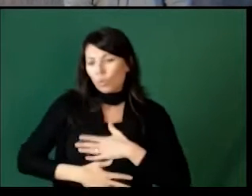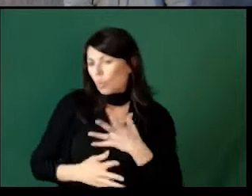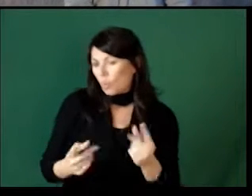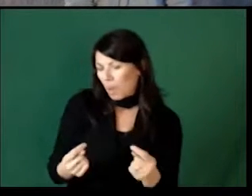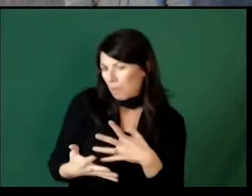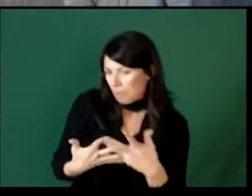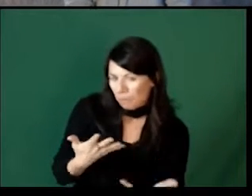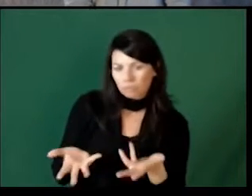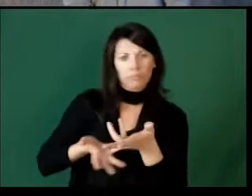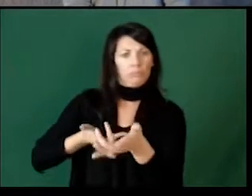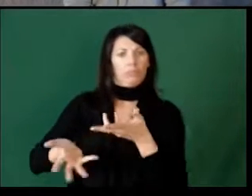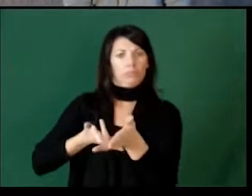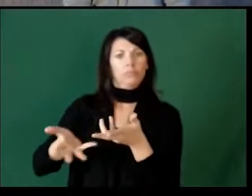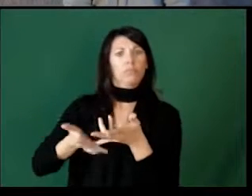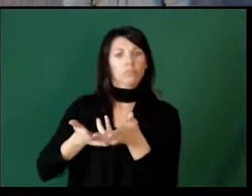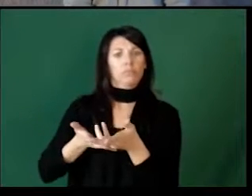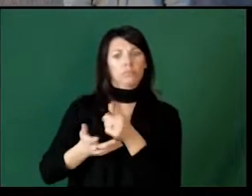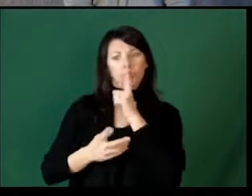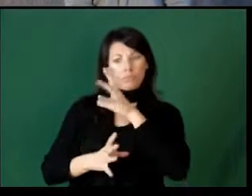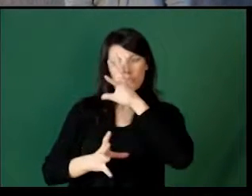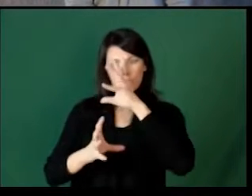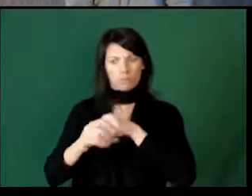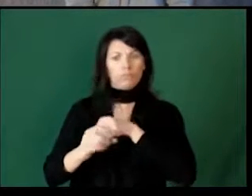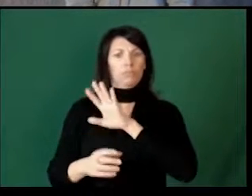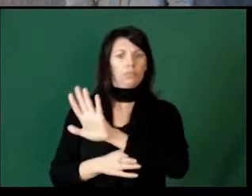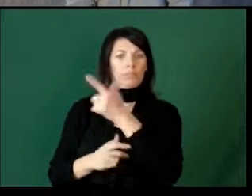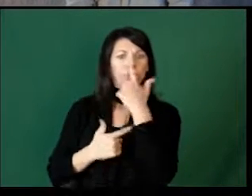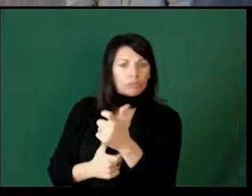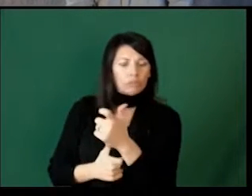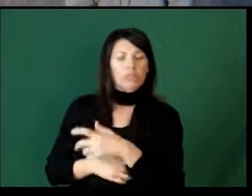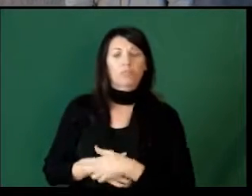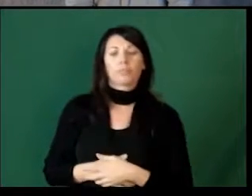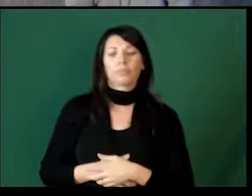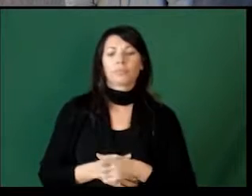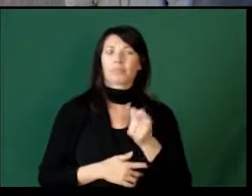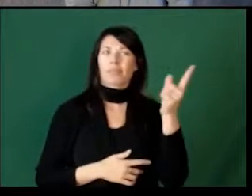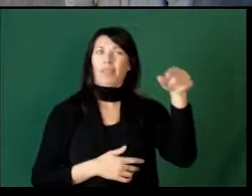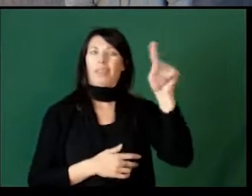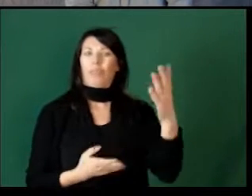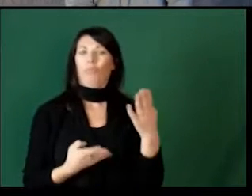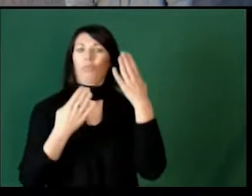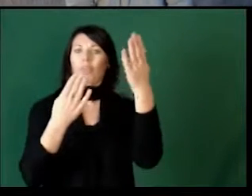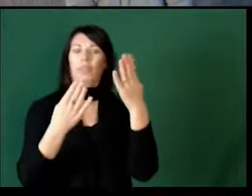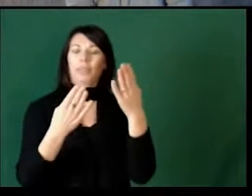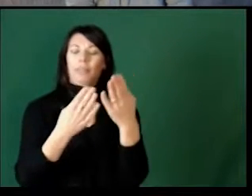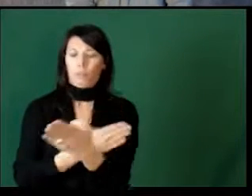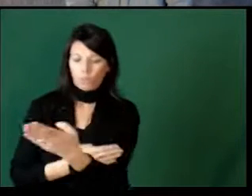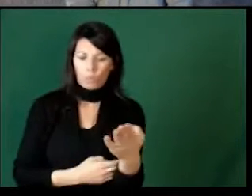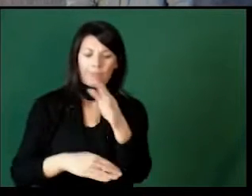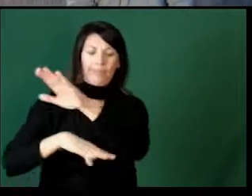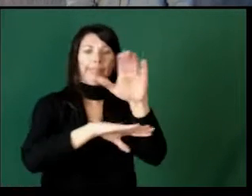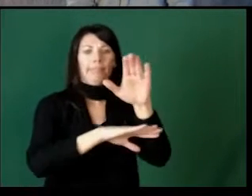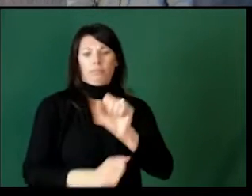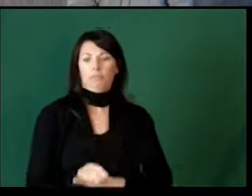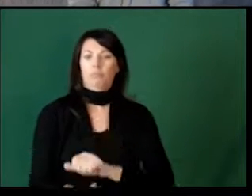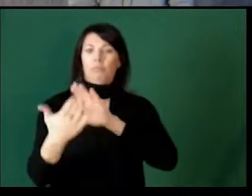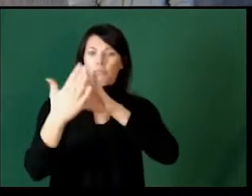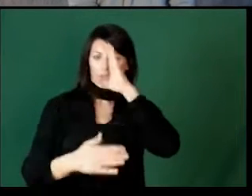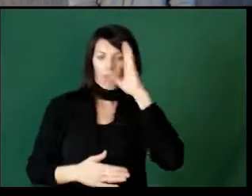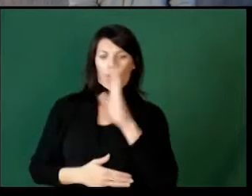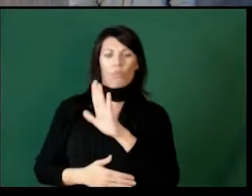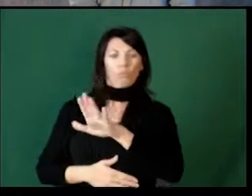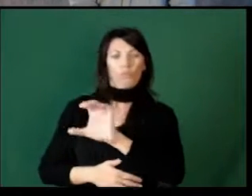enjoying, those kinds of topics. They recommend greeting your child every morning and evening with